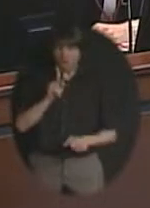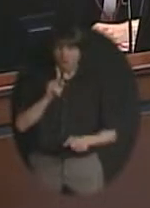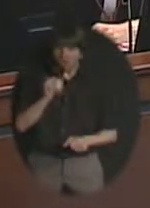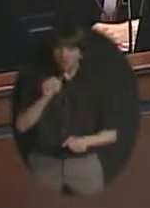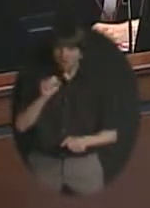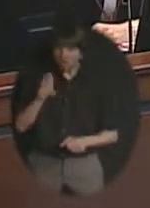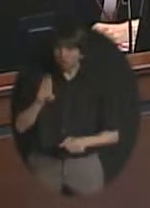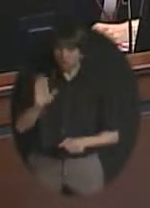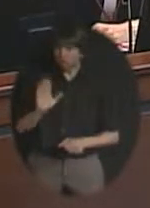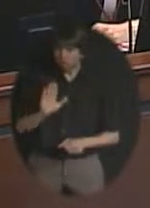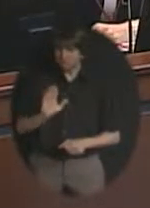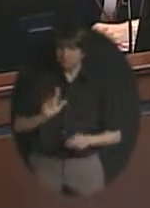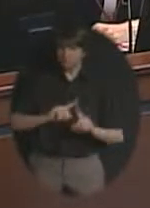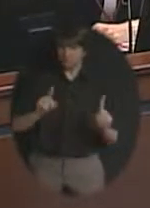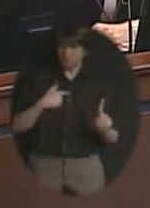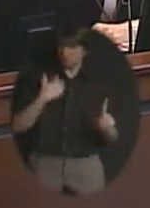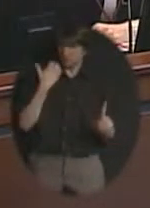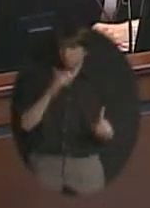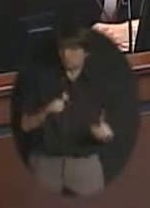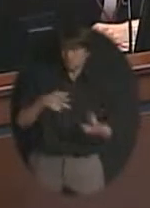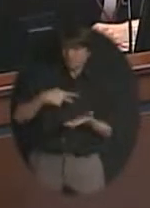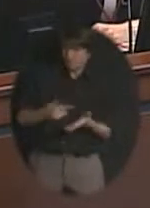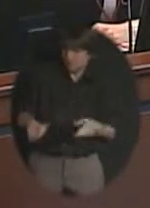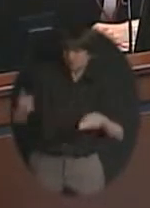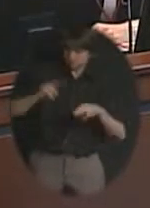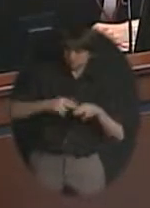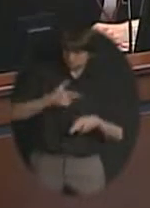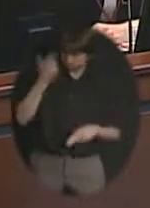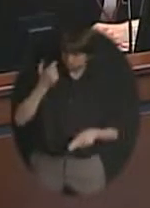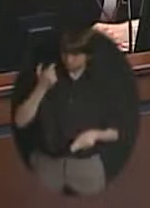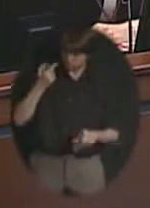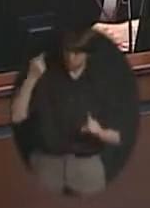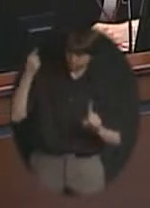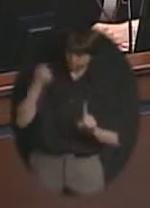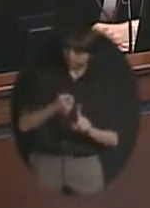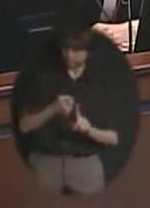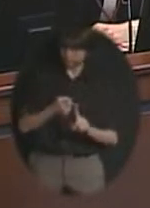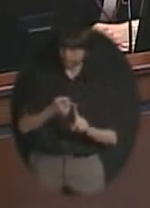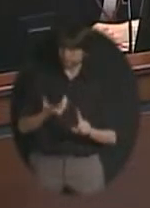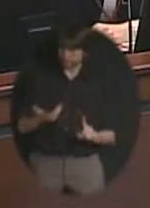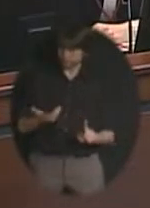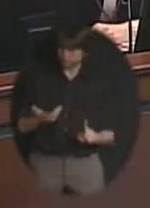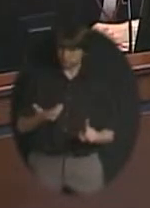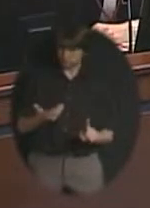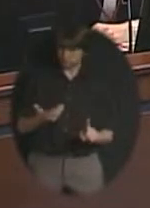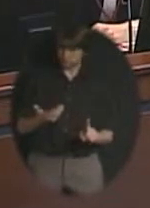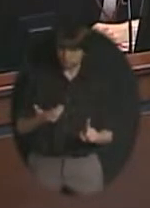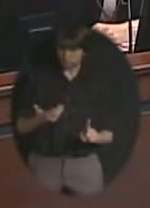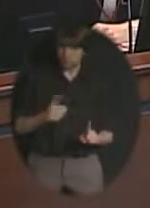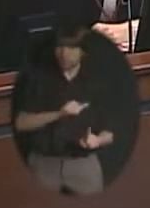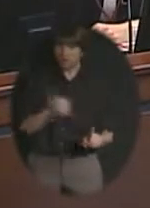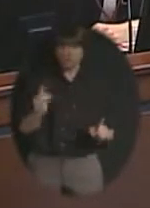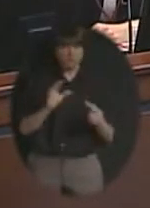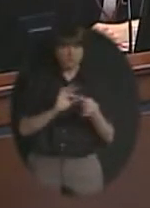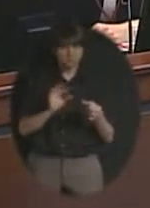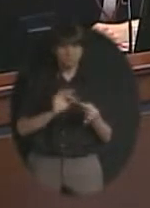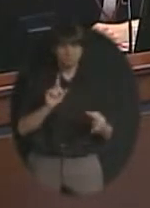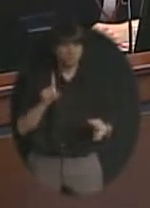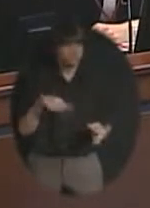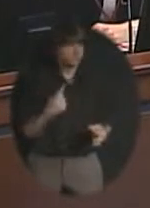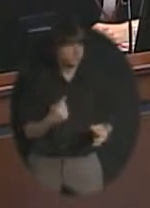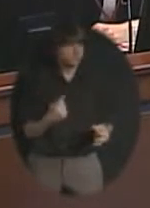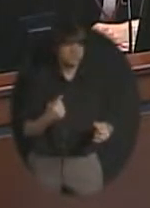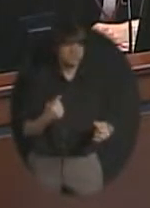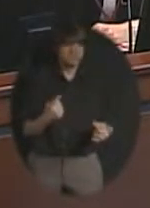pay the increase just on the principal thing because I think it's like I said I you know I have no other thing to say than think that it just